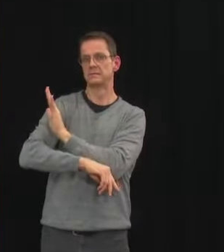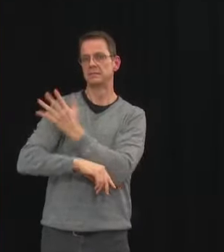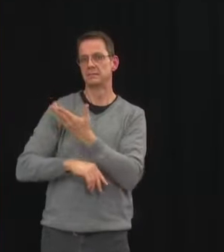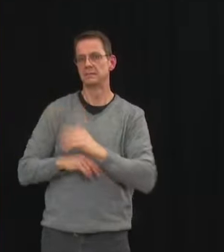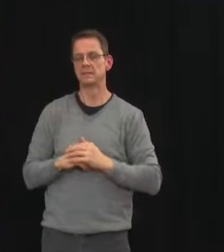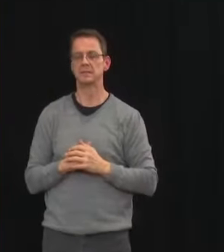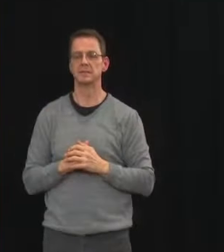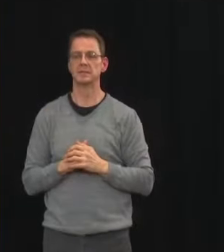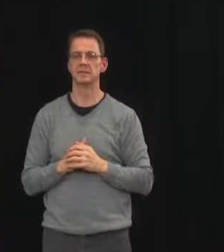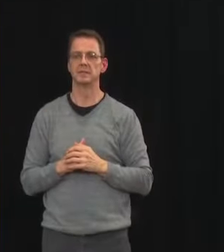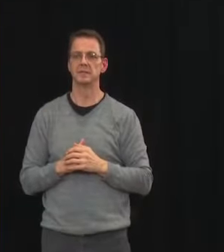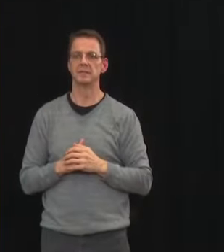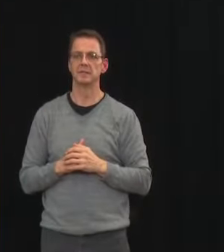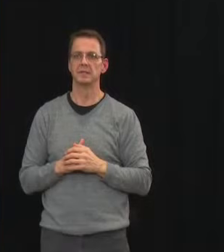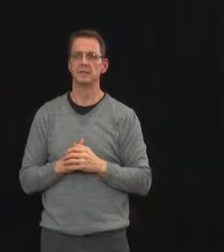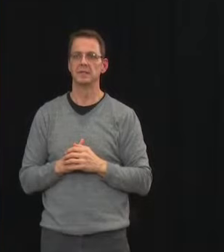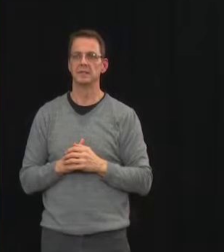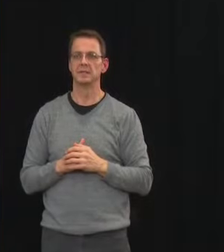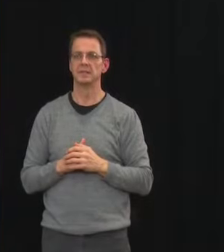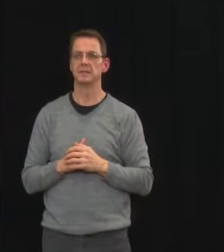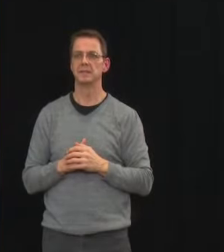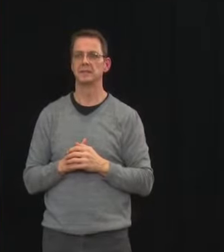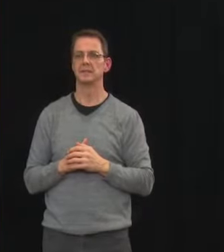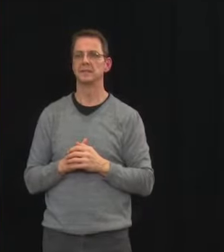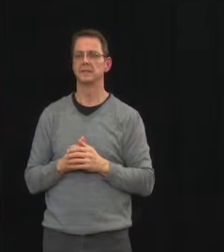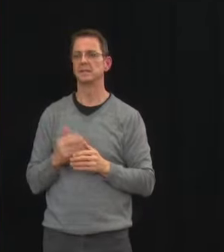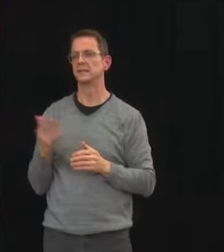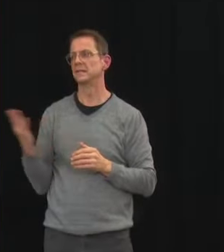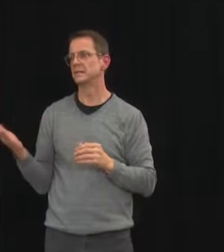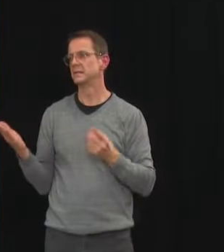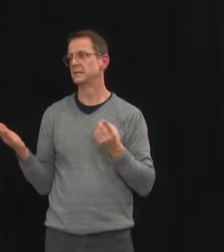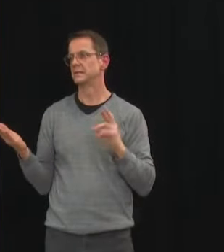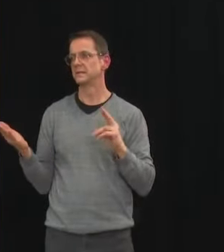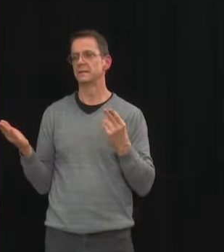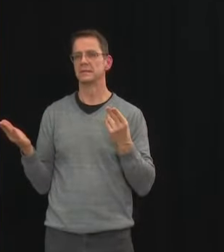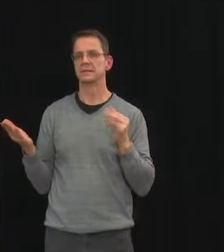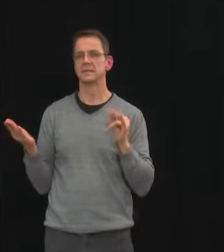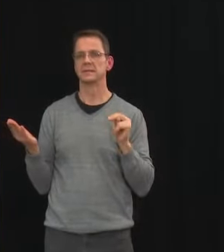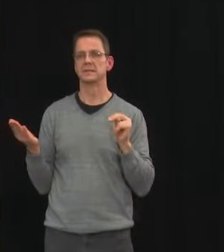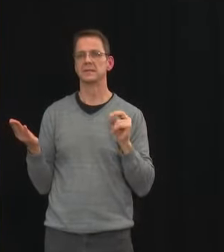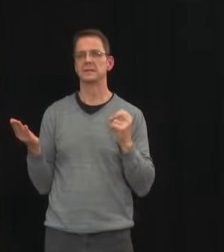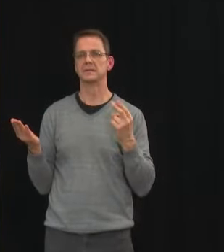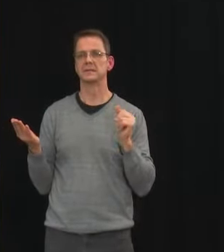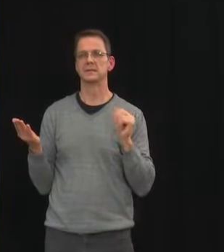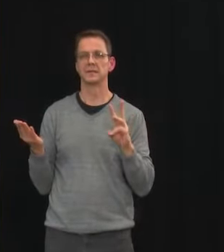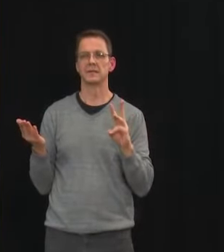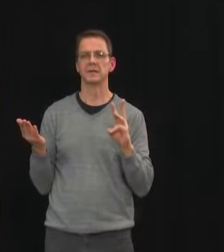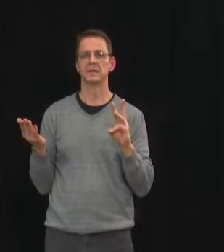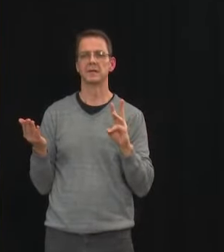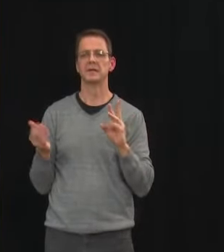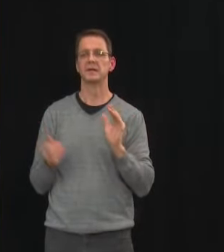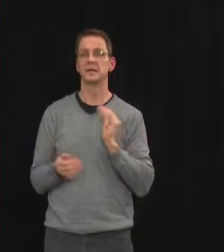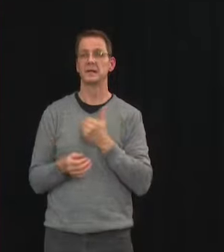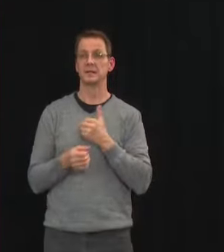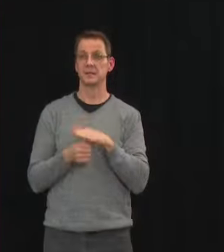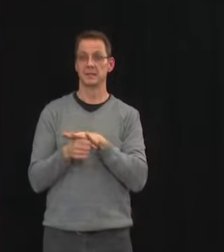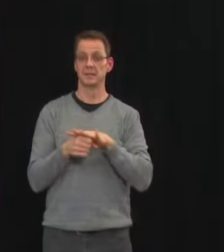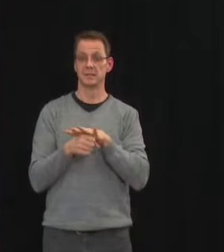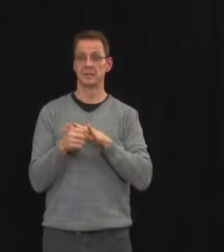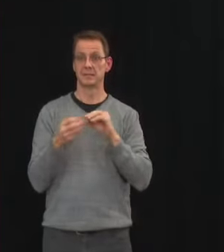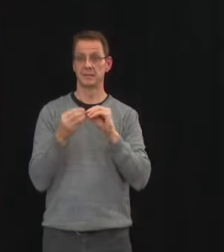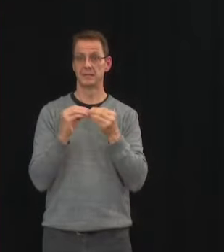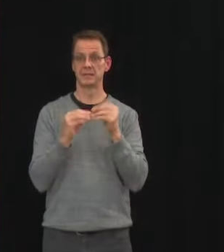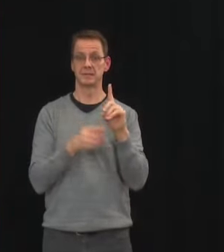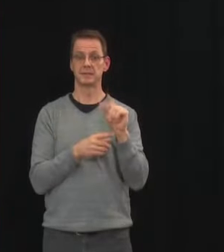with respect to the sector specific data we have been watching closely since we've been able to do more investigations uh since our